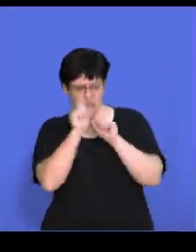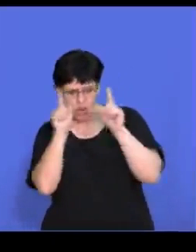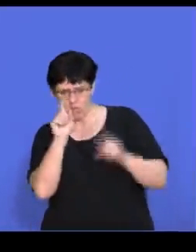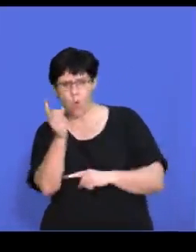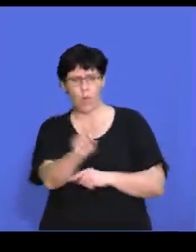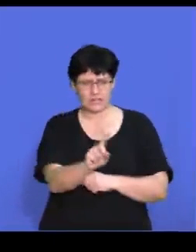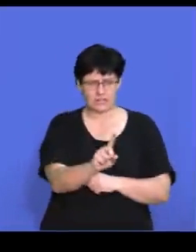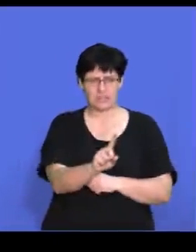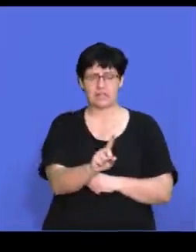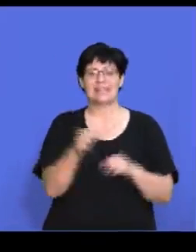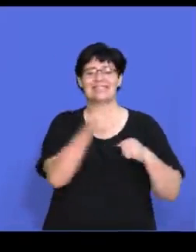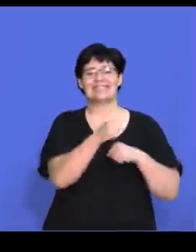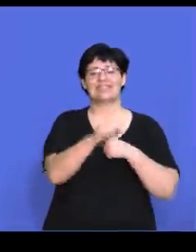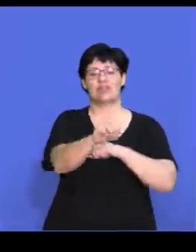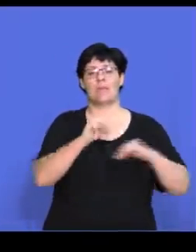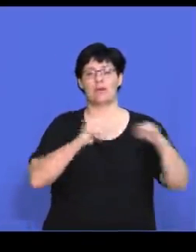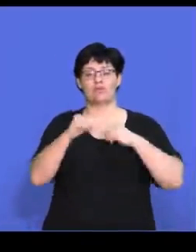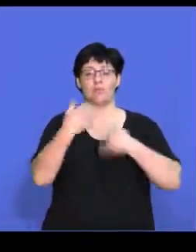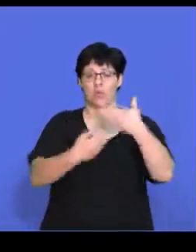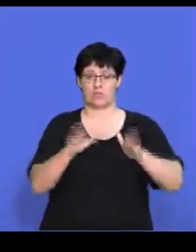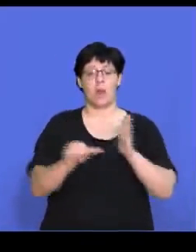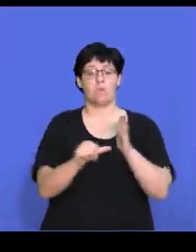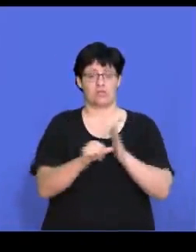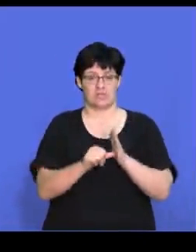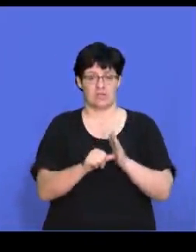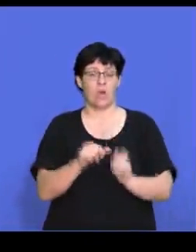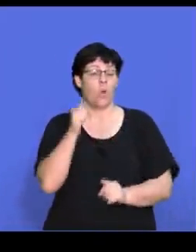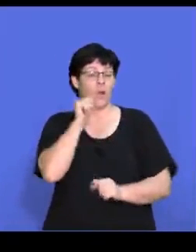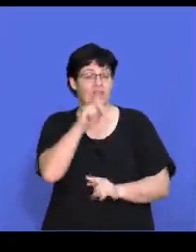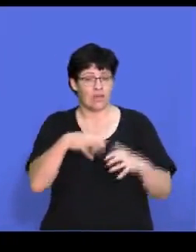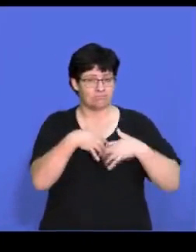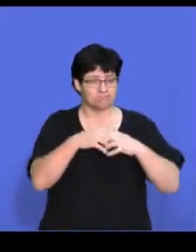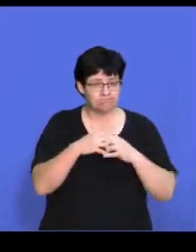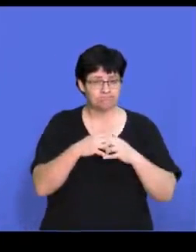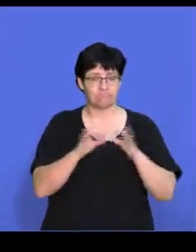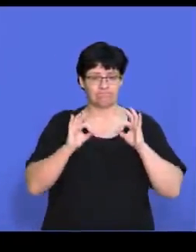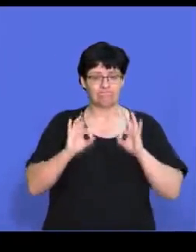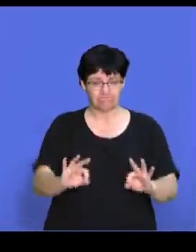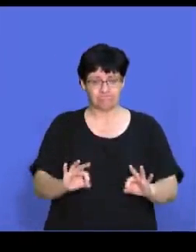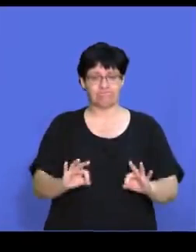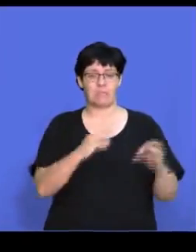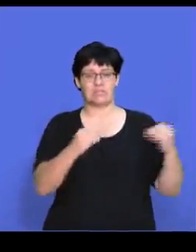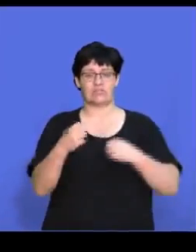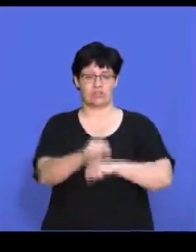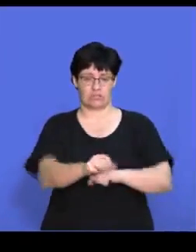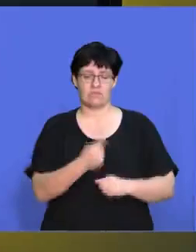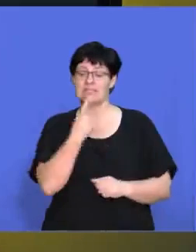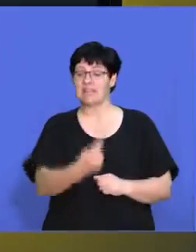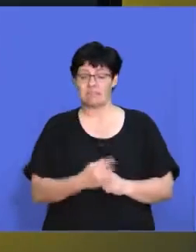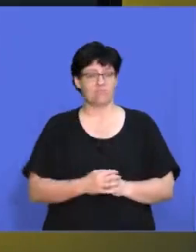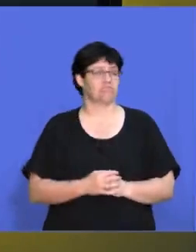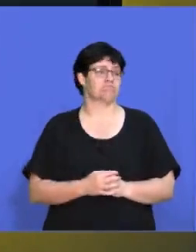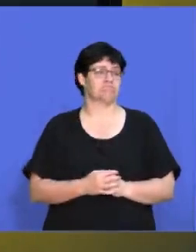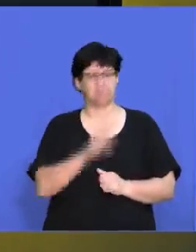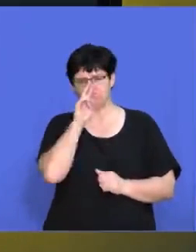the importance of strategic management process when devising suitable business strategies. So we can see, right, okay,